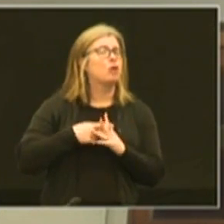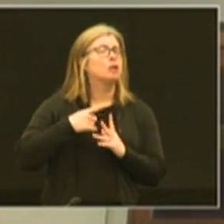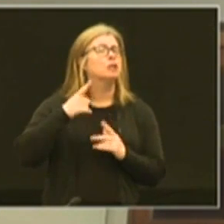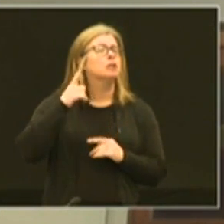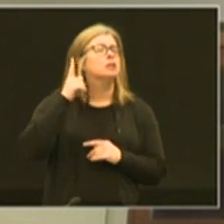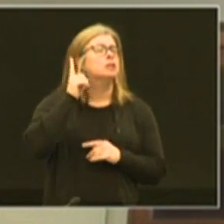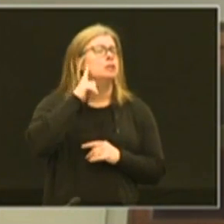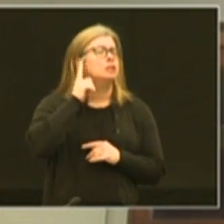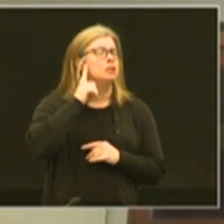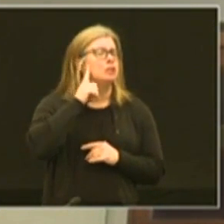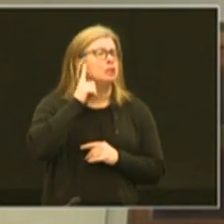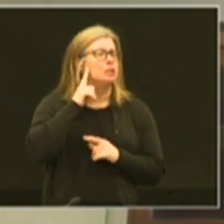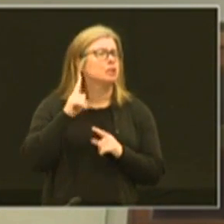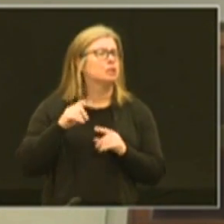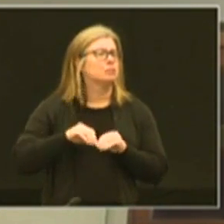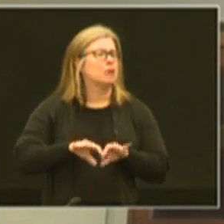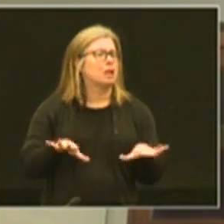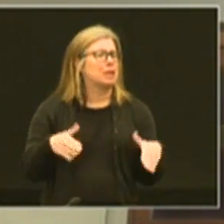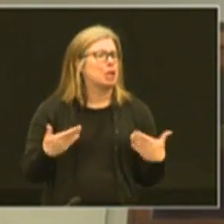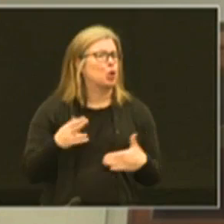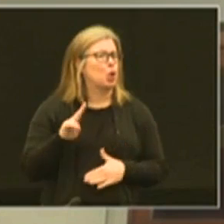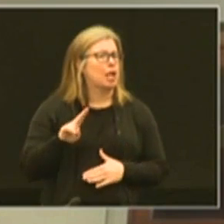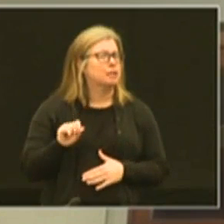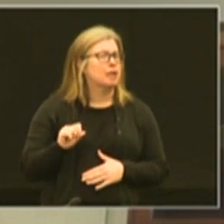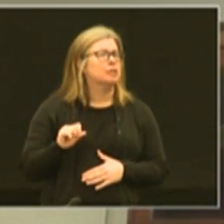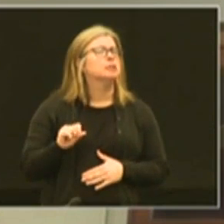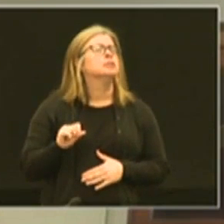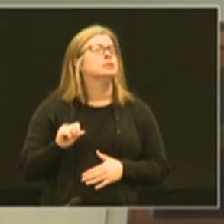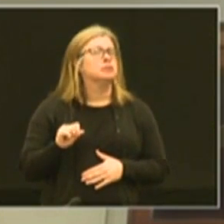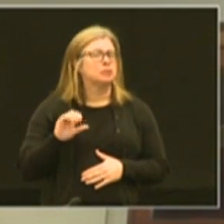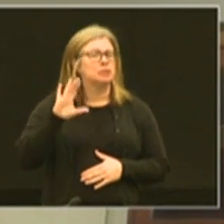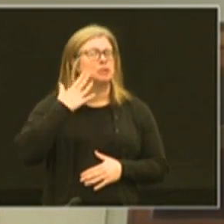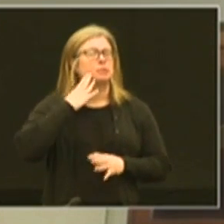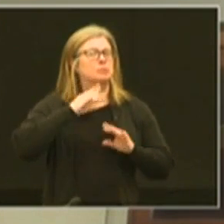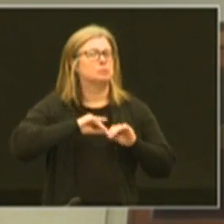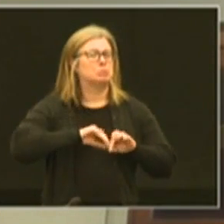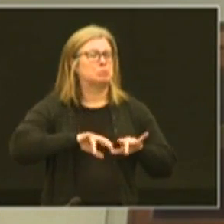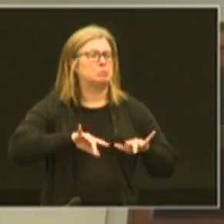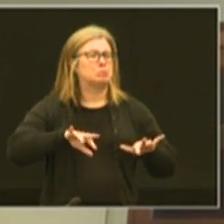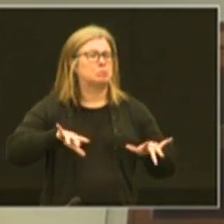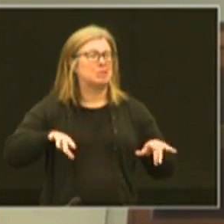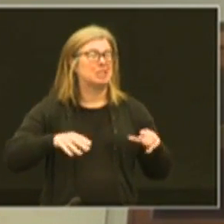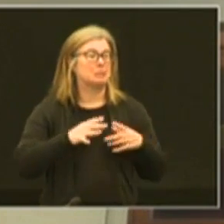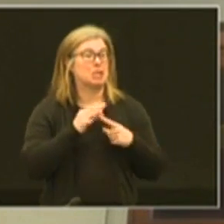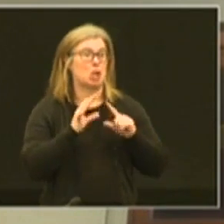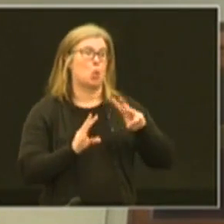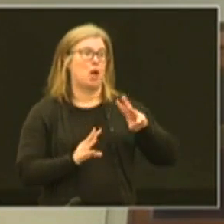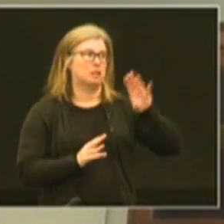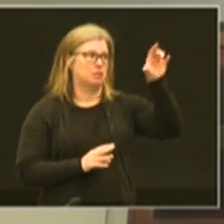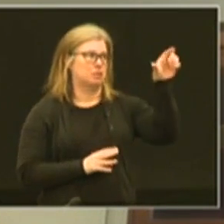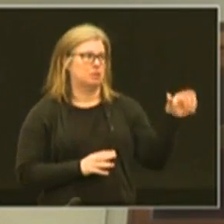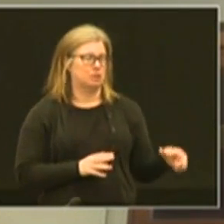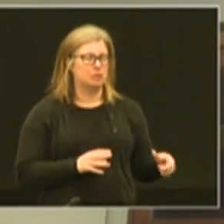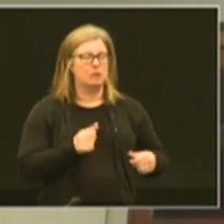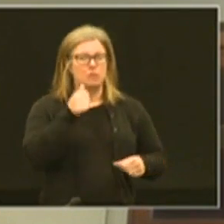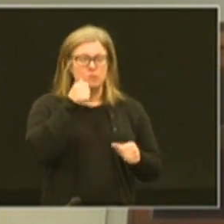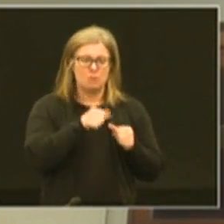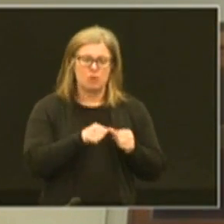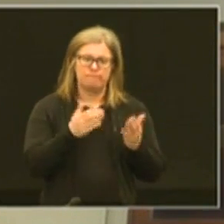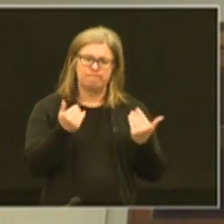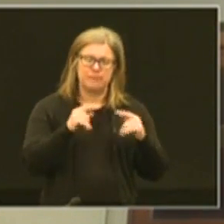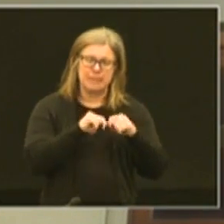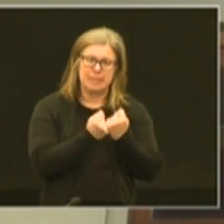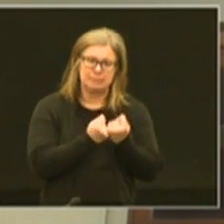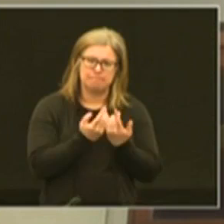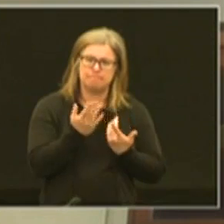the pandemic was here in the United States and it seemed to be spreading especially on the west coast. And I remember gathering the